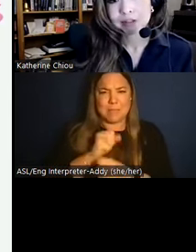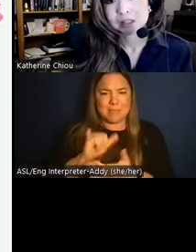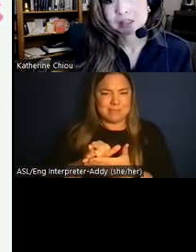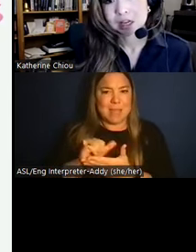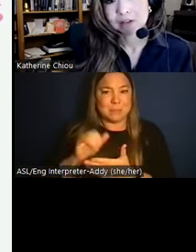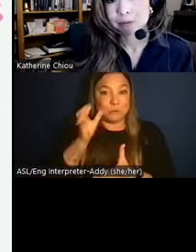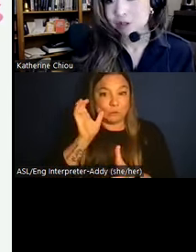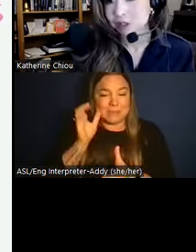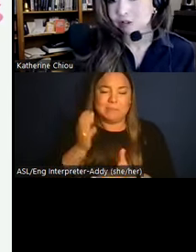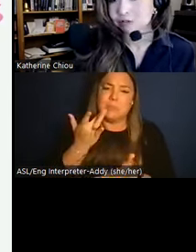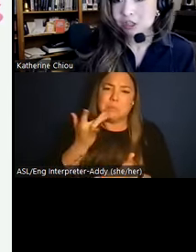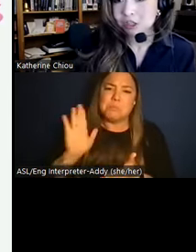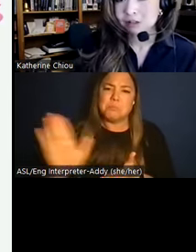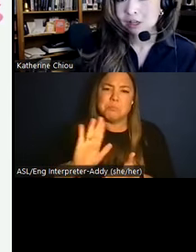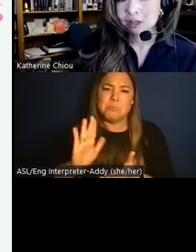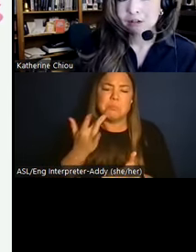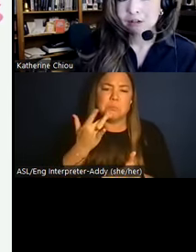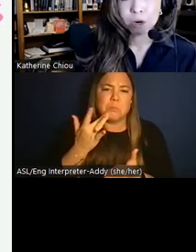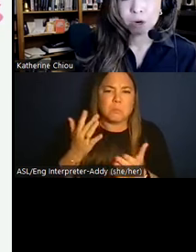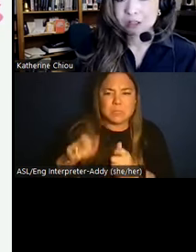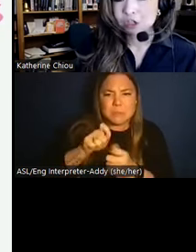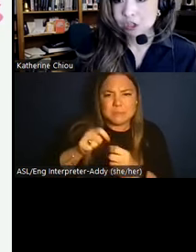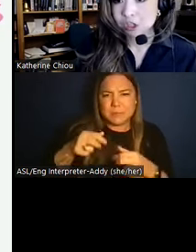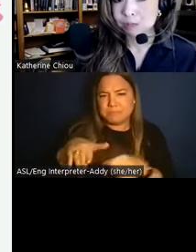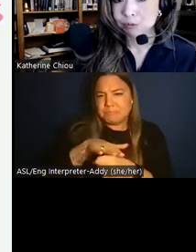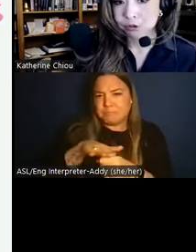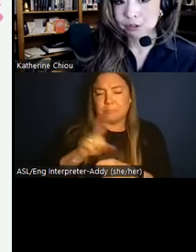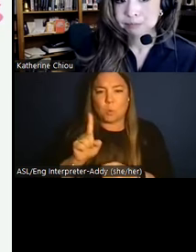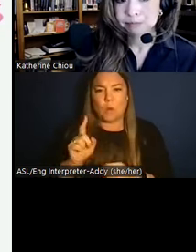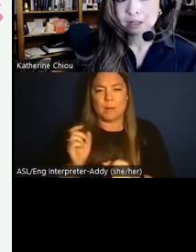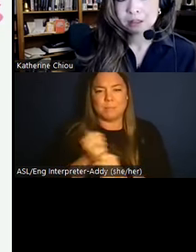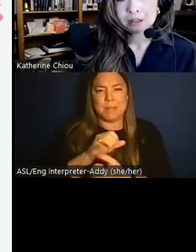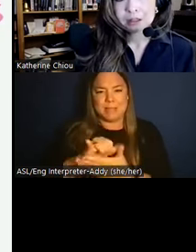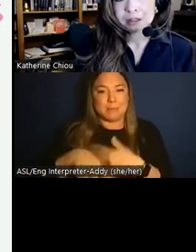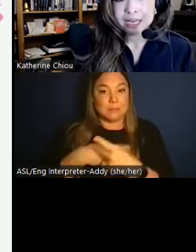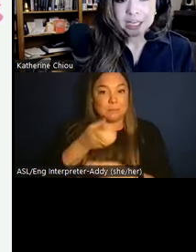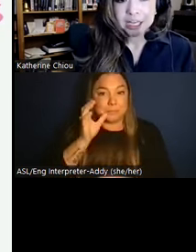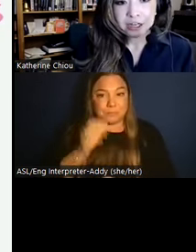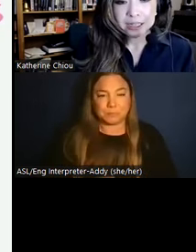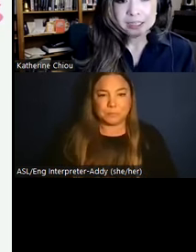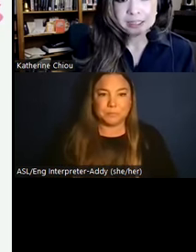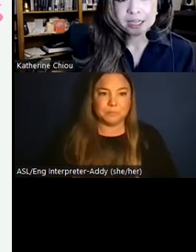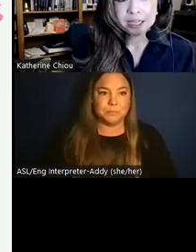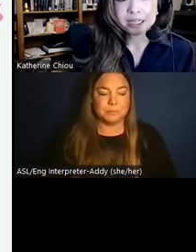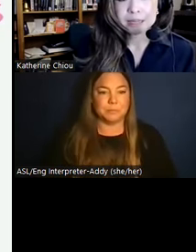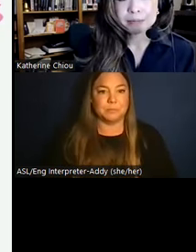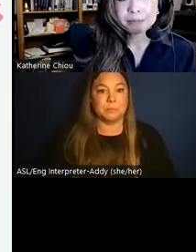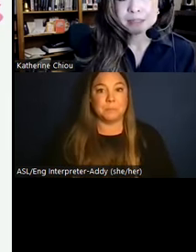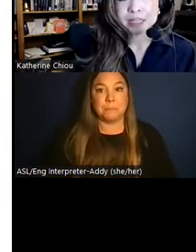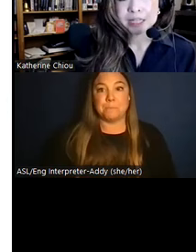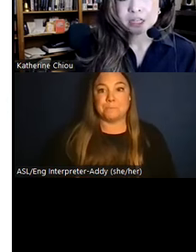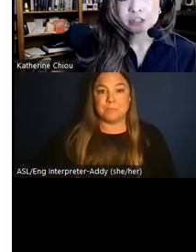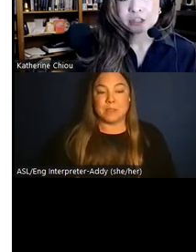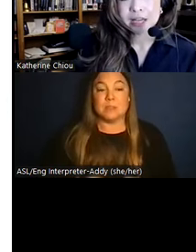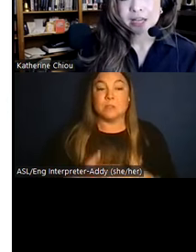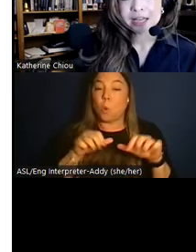preferences of a particular region where this chicha is brewed. Now here at this site, the potential additives